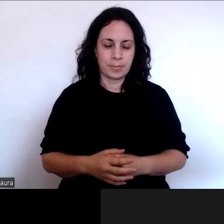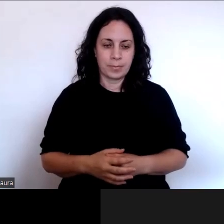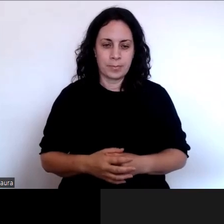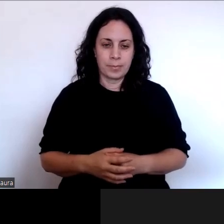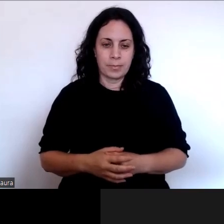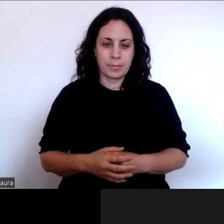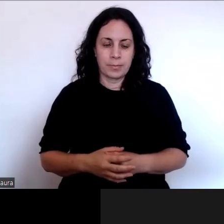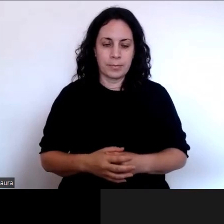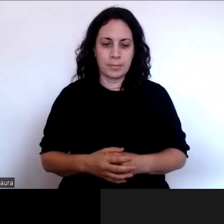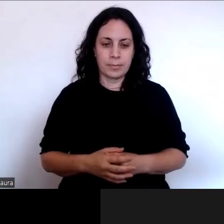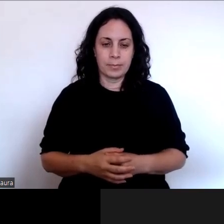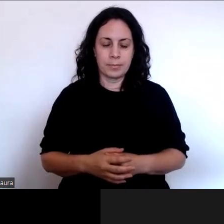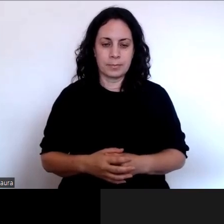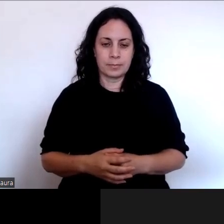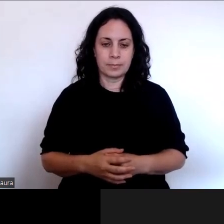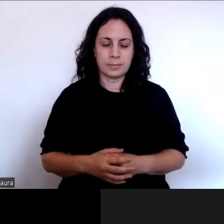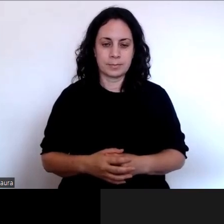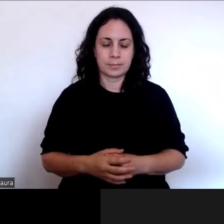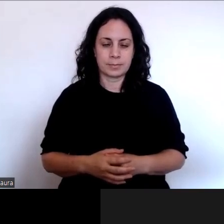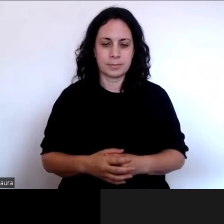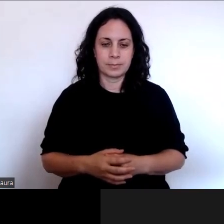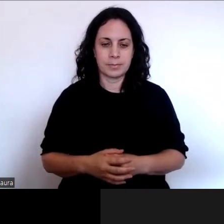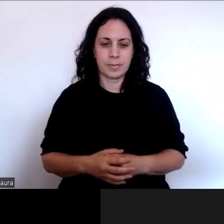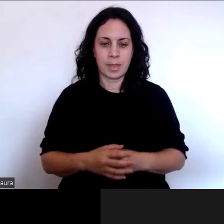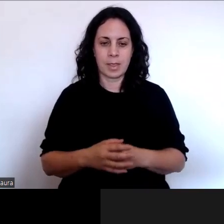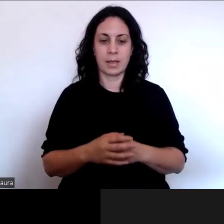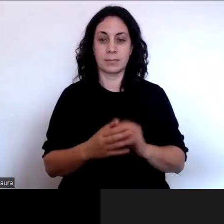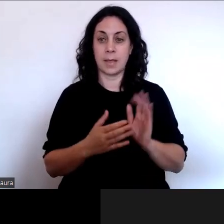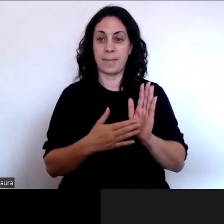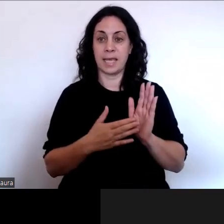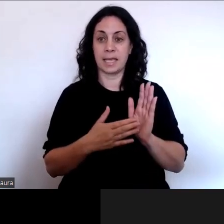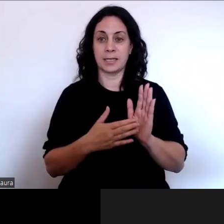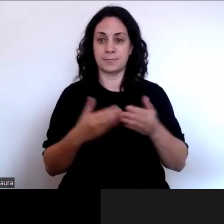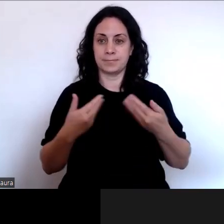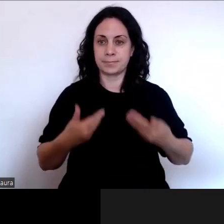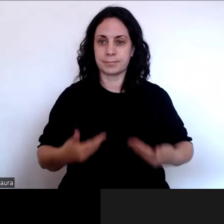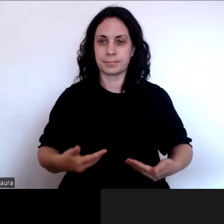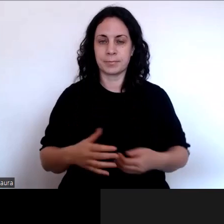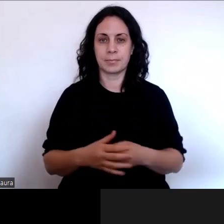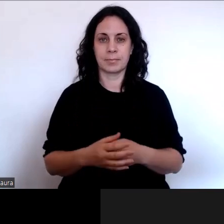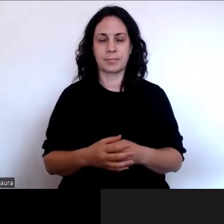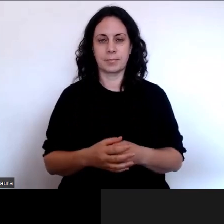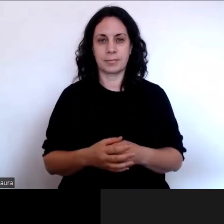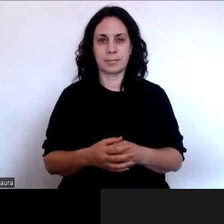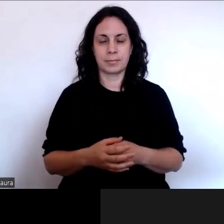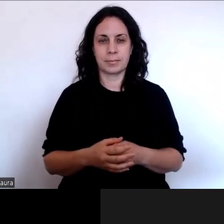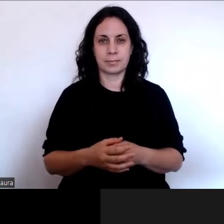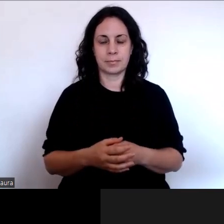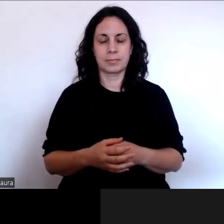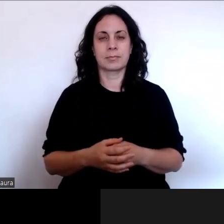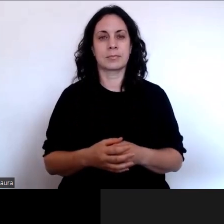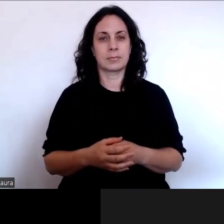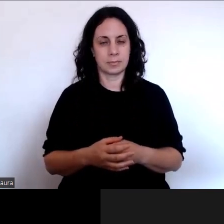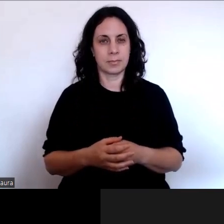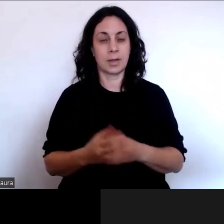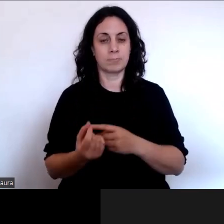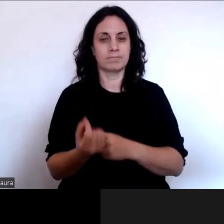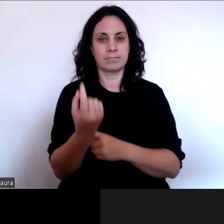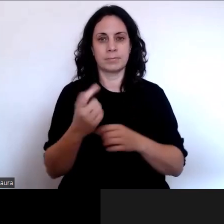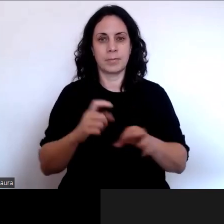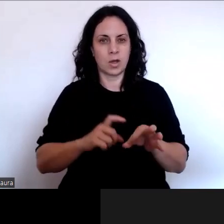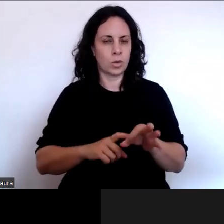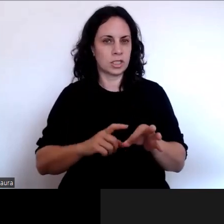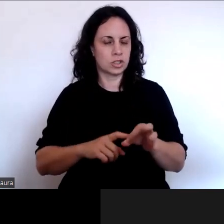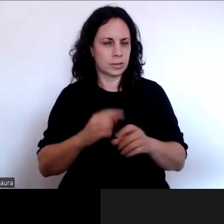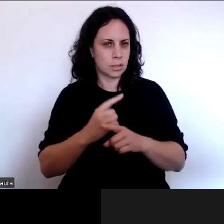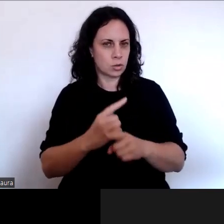I've got another question around the government when they will